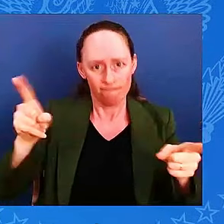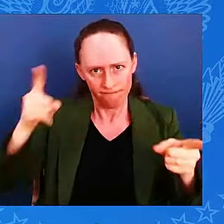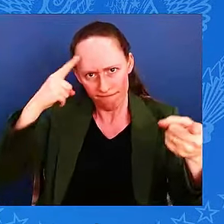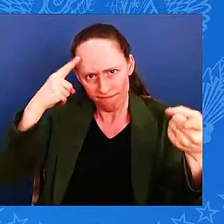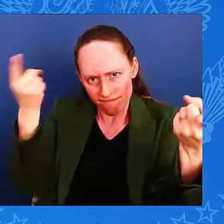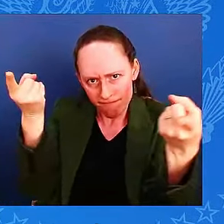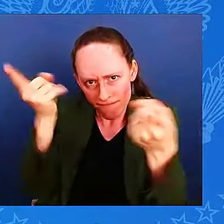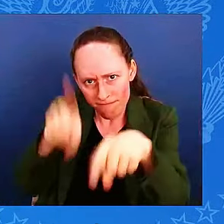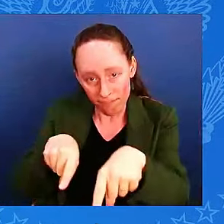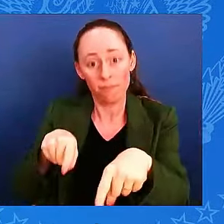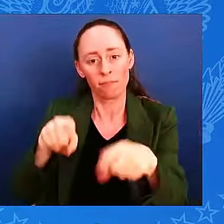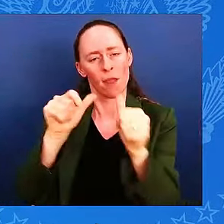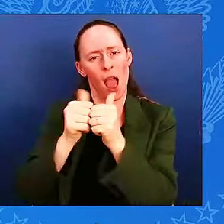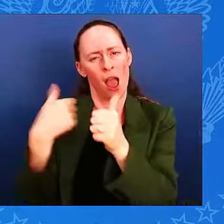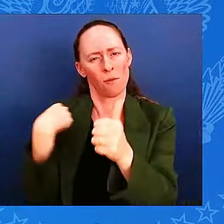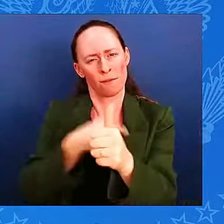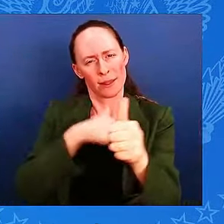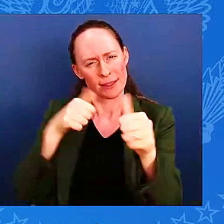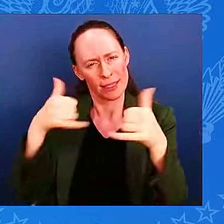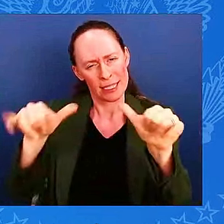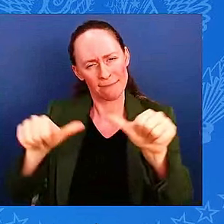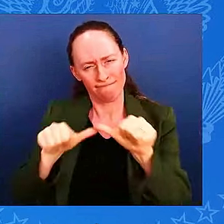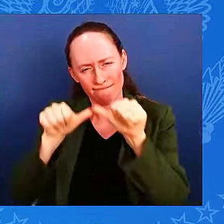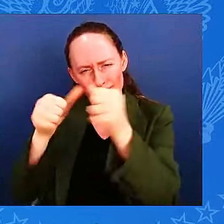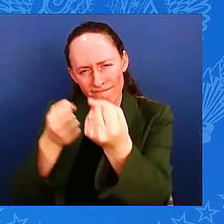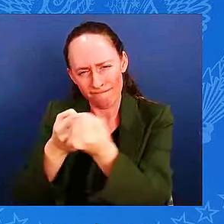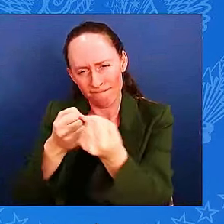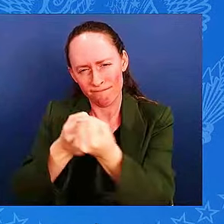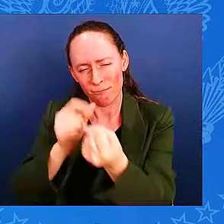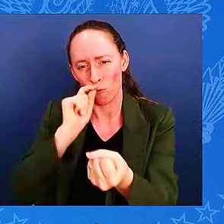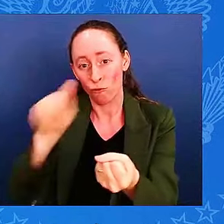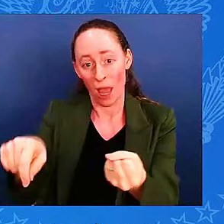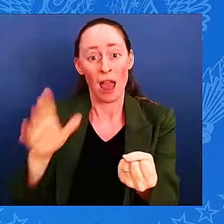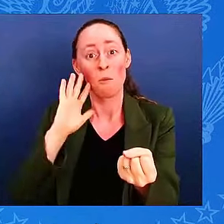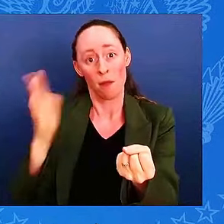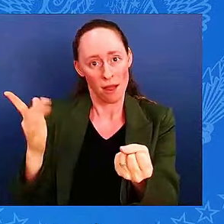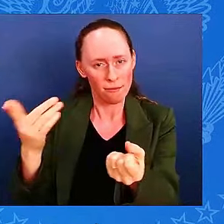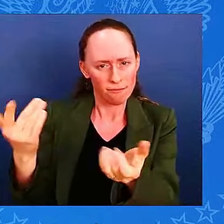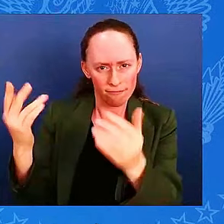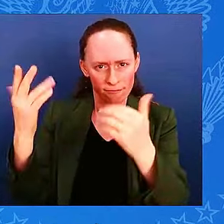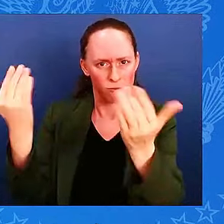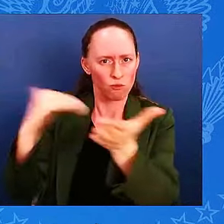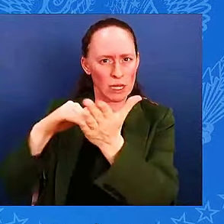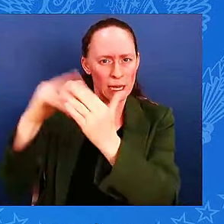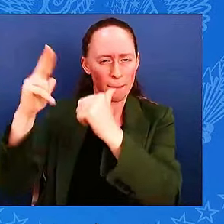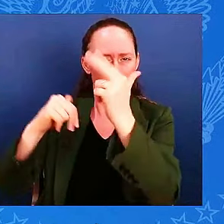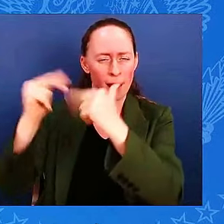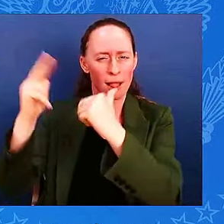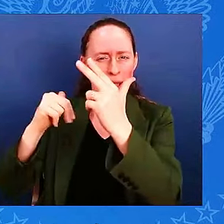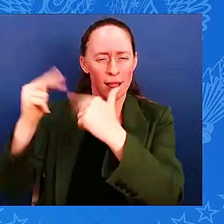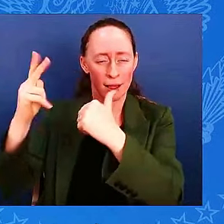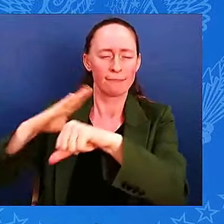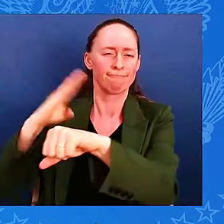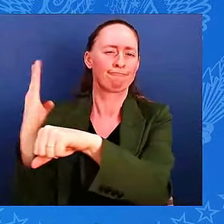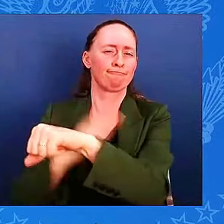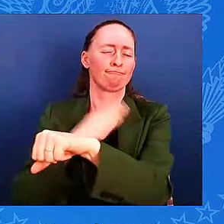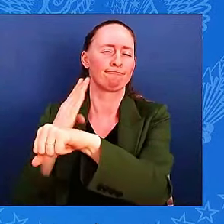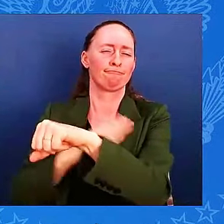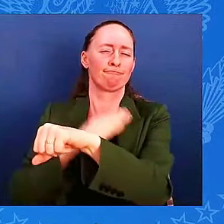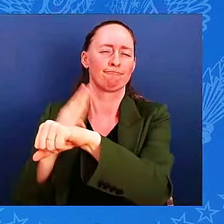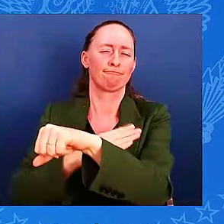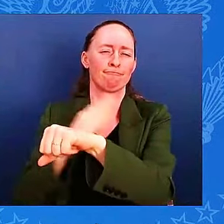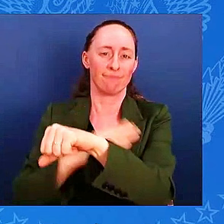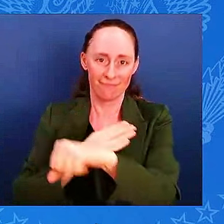and in the future. That starts on the battlefield. I'm determined to ensure that Ukraine has what it needs to